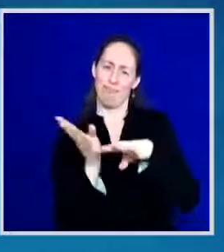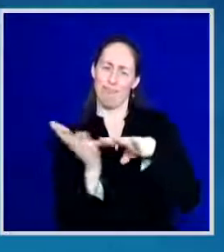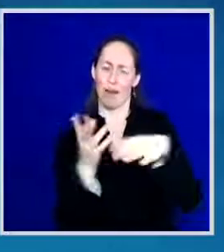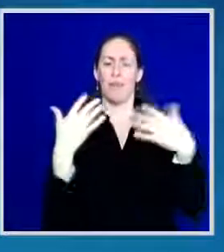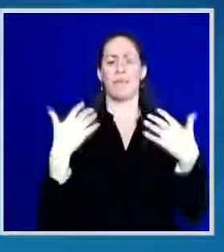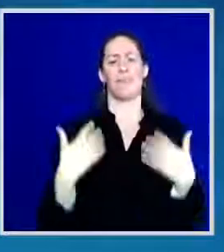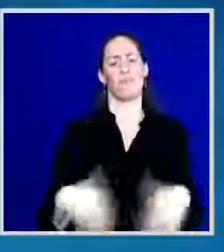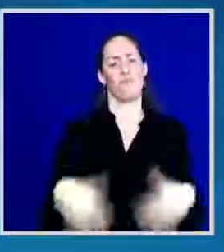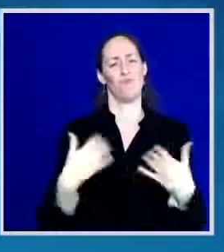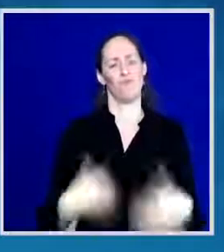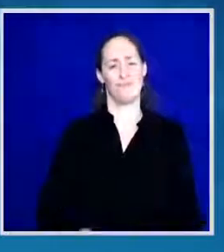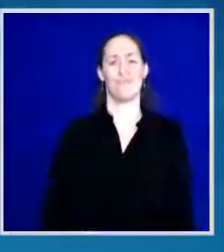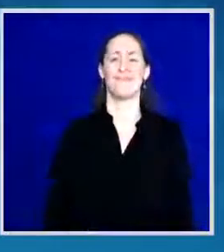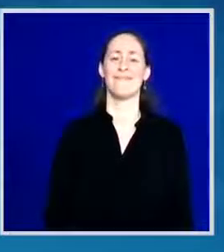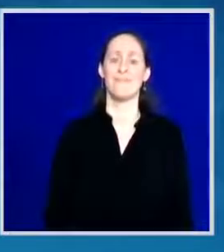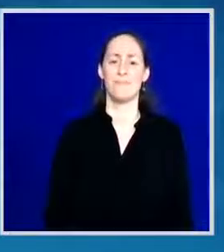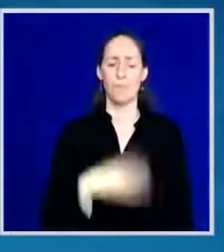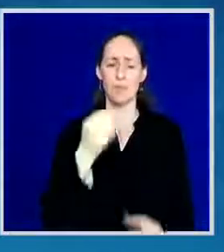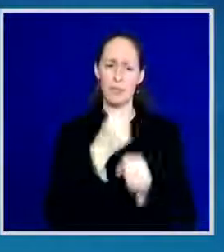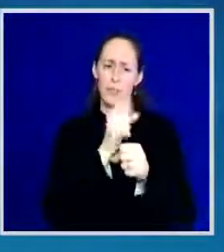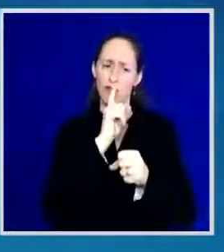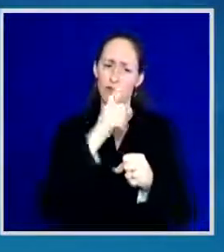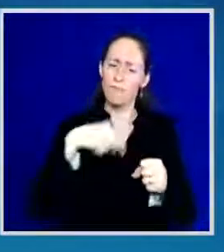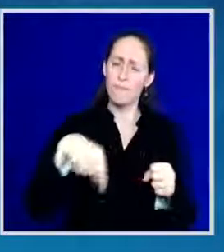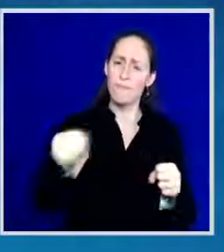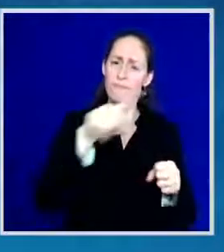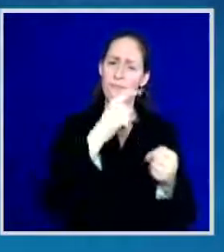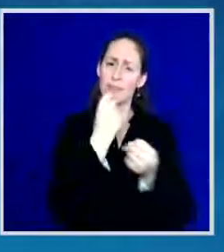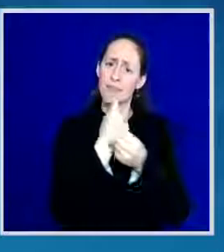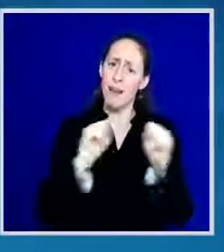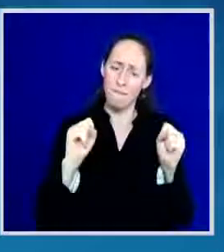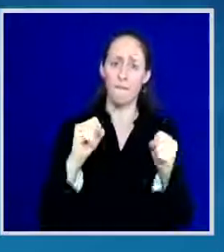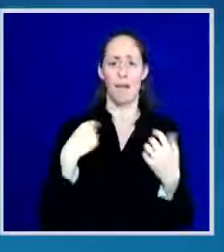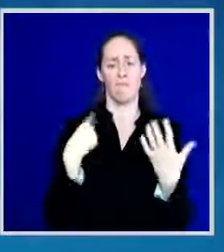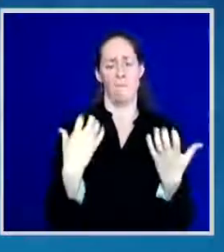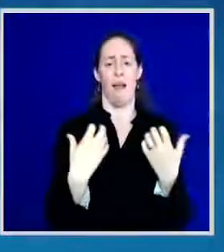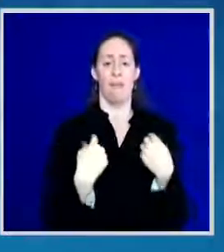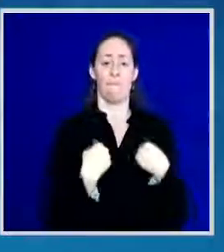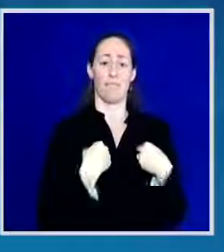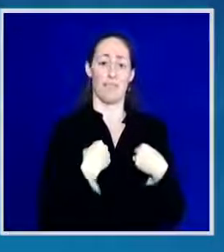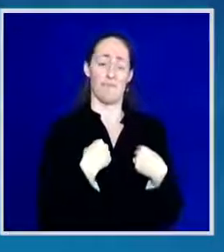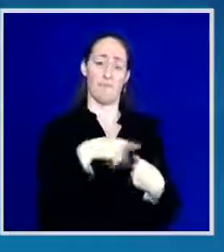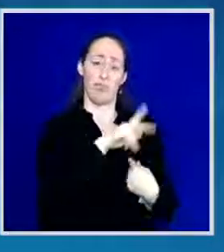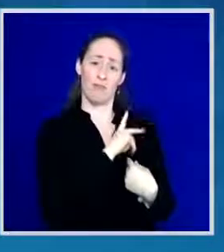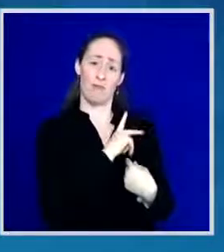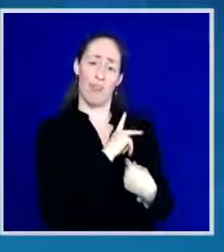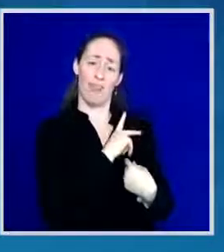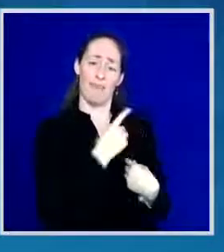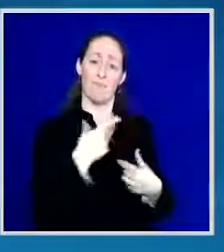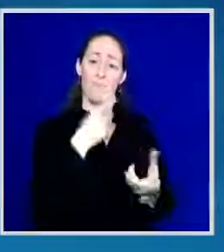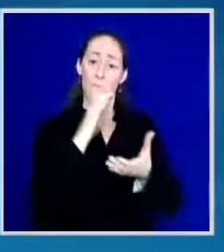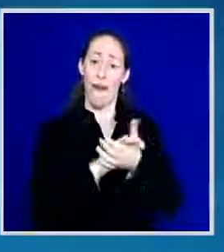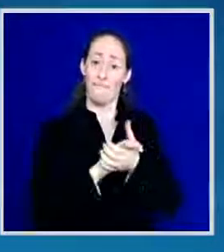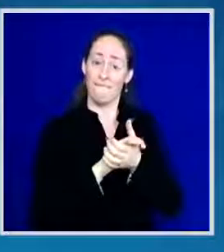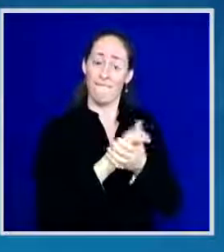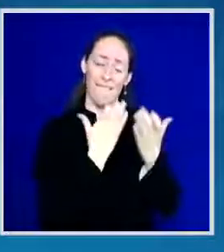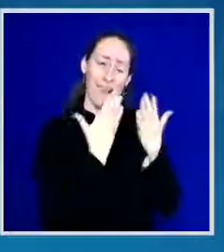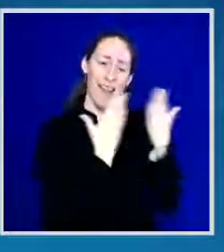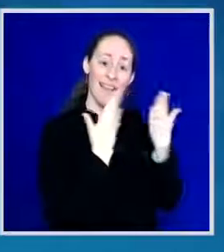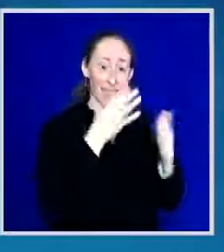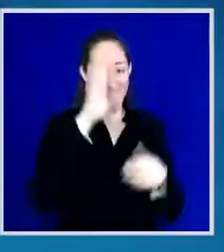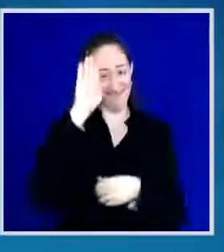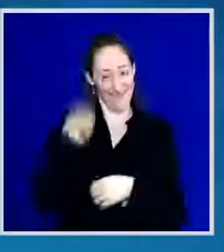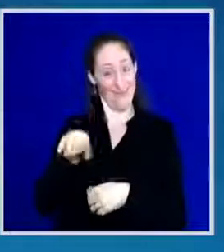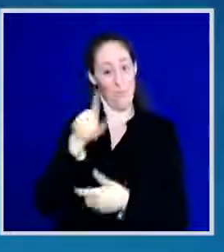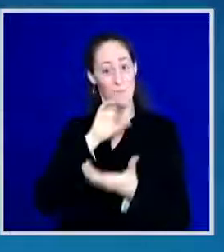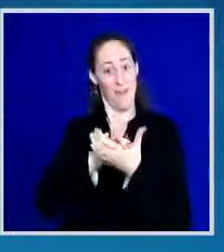I have a personal reason to thank them too which is this is the place where my wife Catherine got her vaccine shots a little a couple weeks